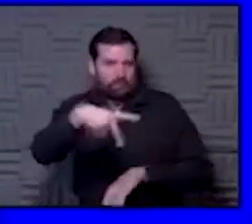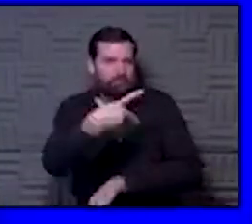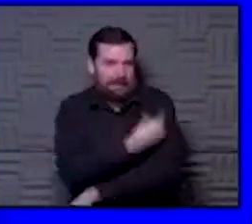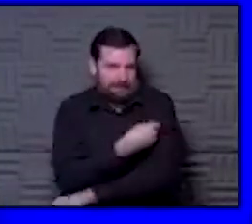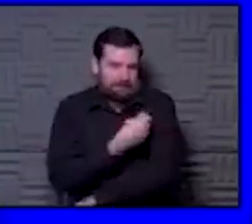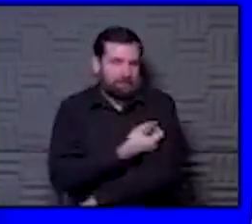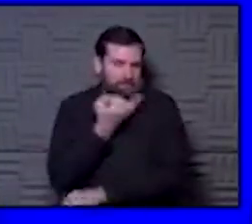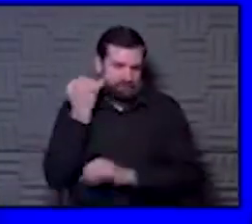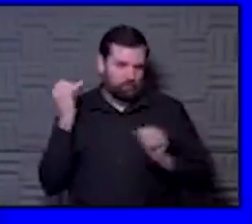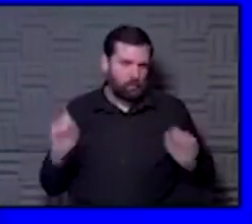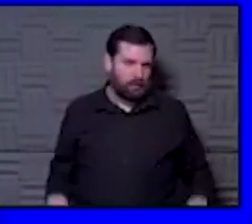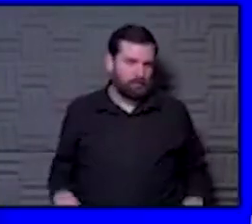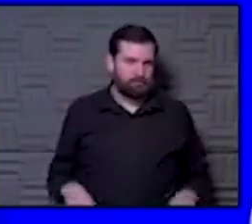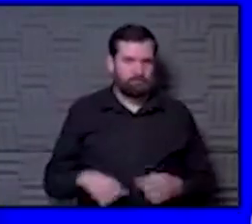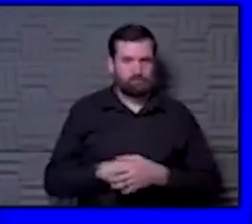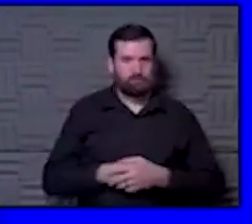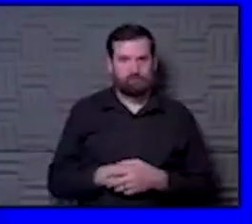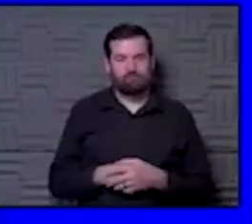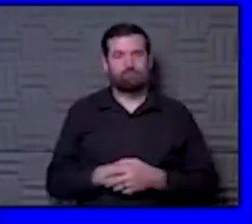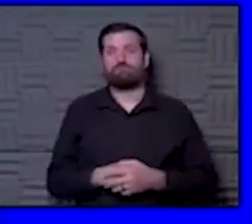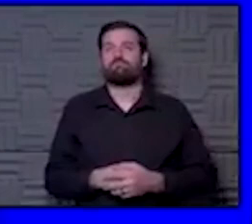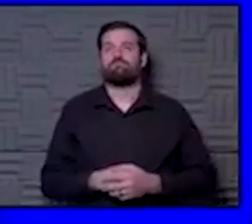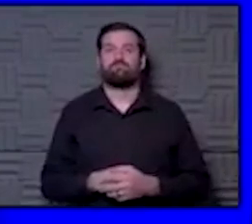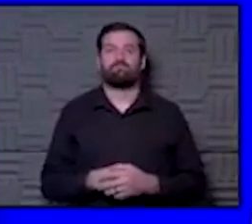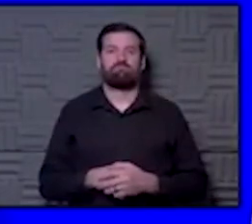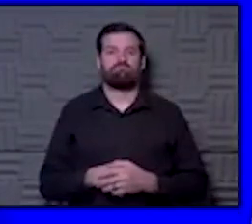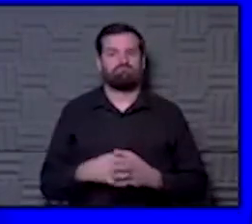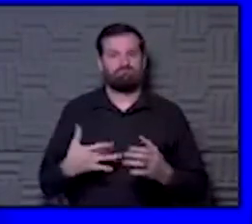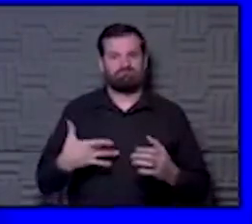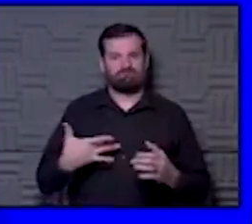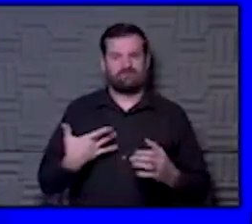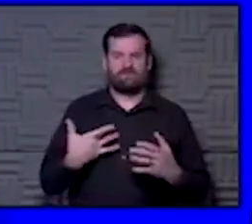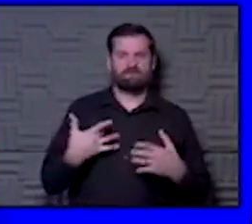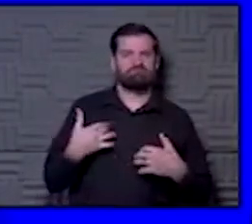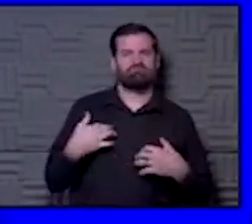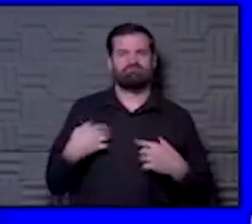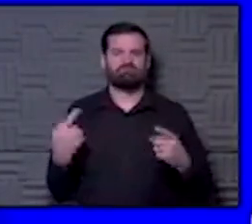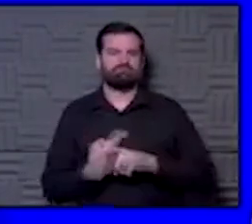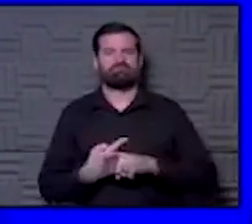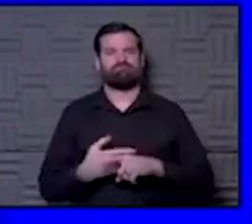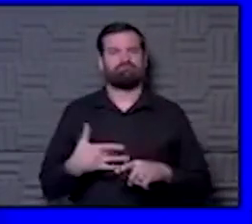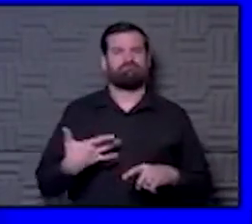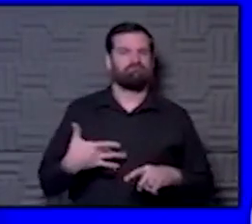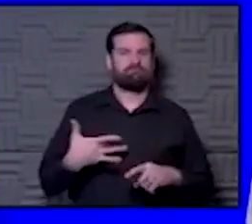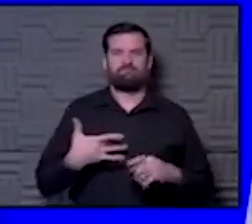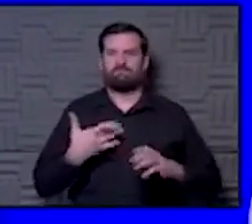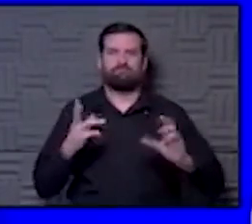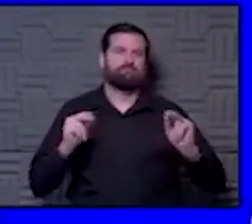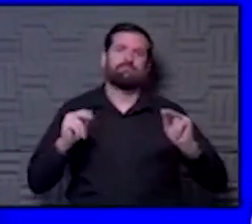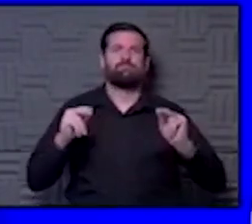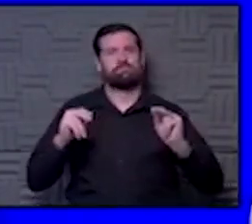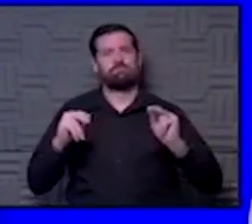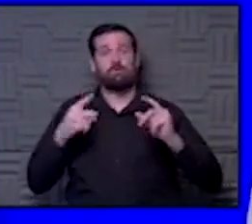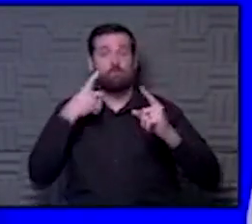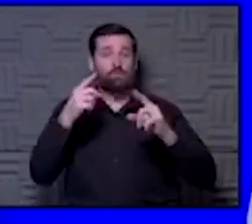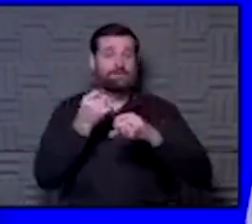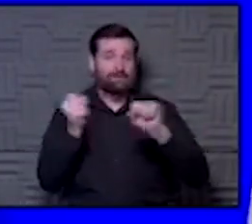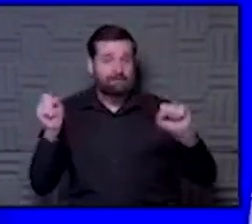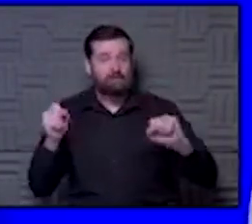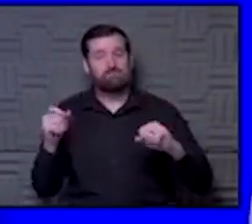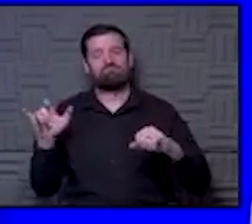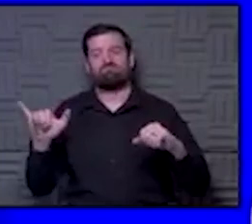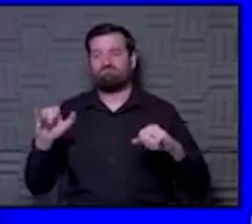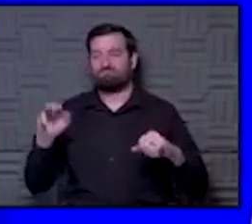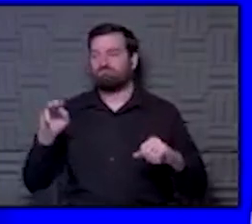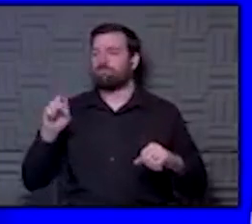you are otherwise able to get the vaccine. So you shouldn't have a moral code against getting it for that reason. And as far as safety, just as